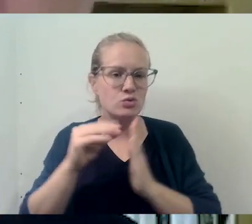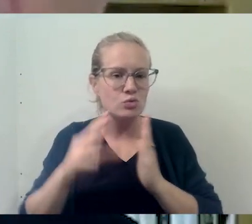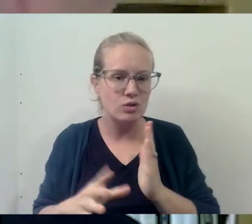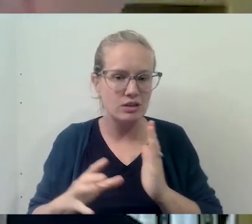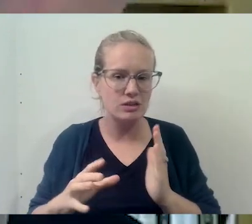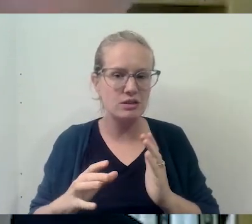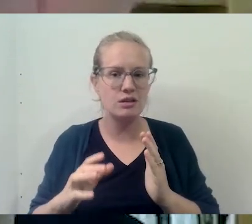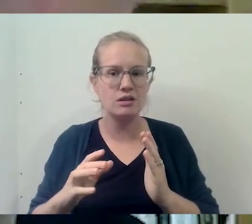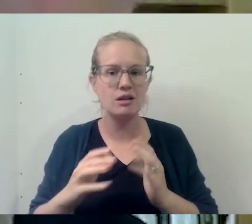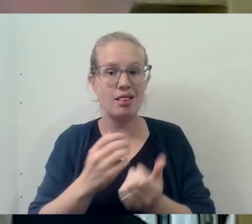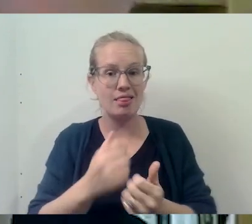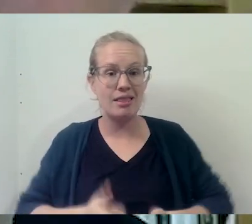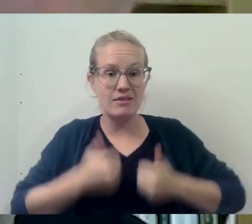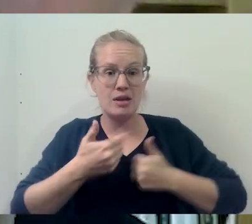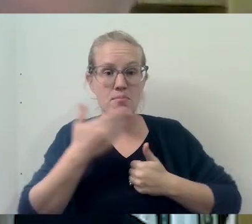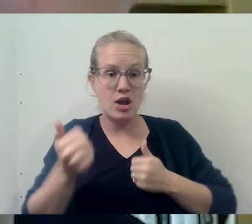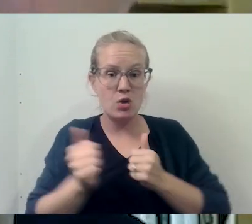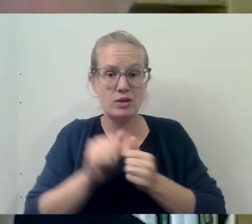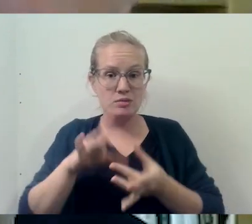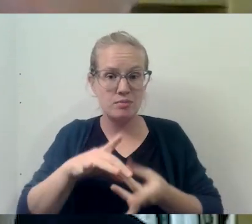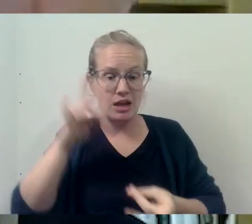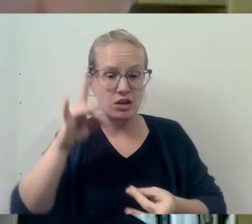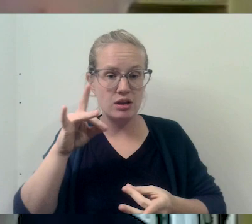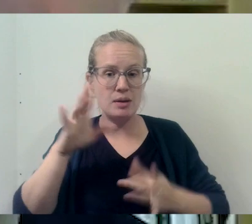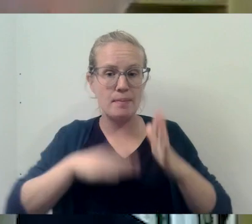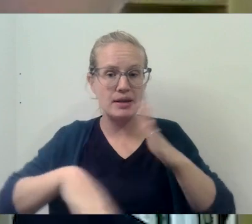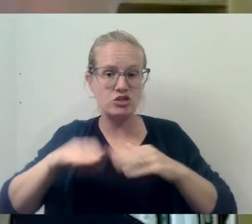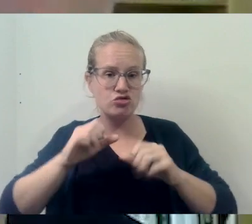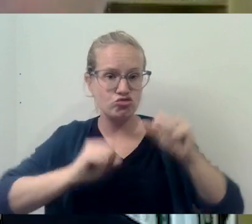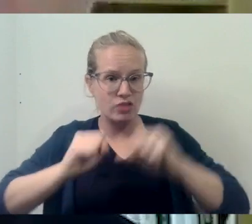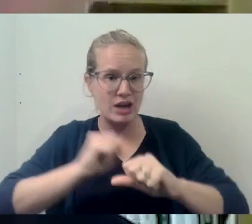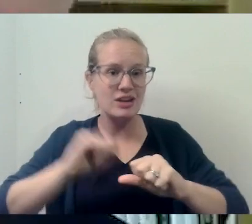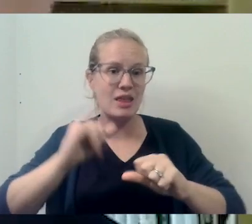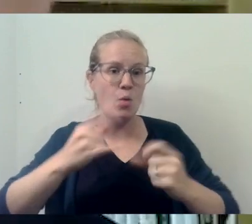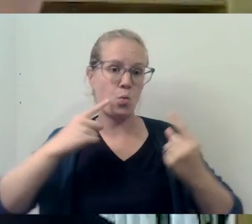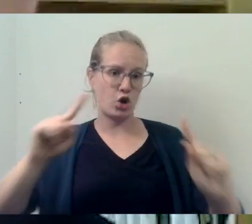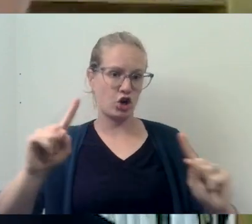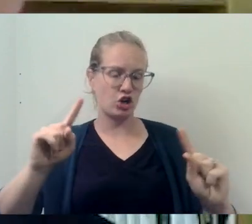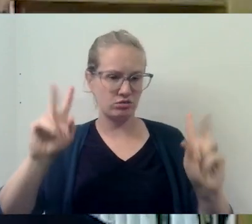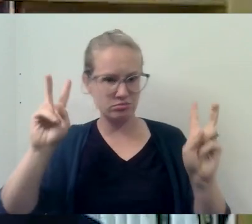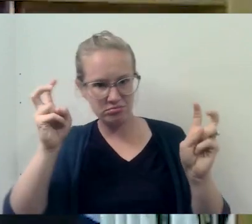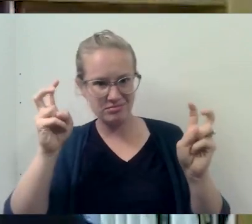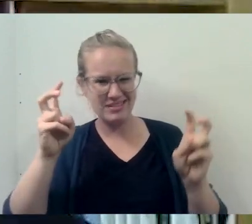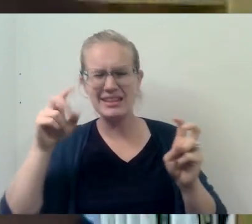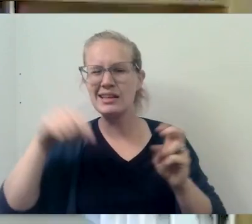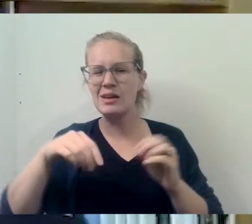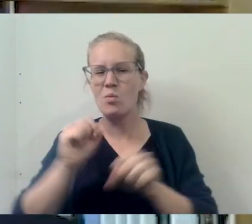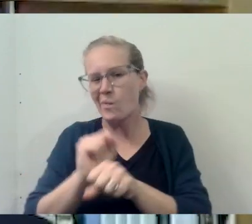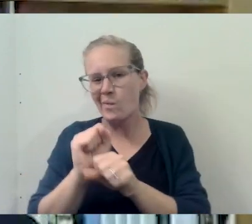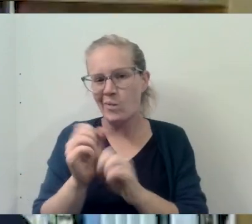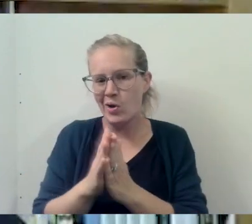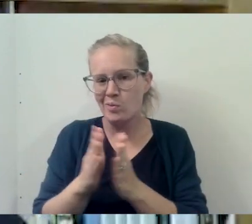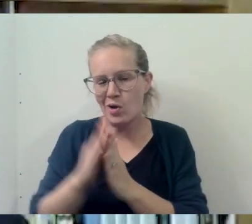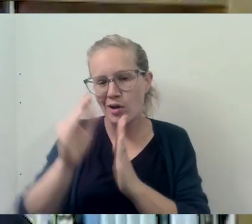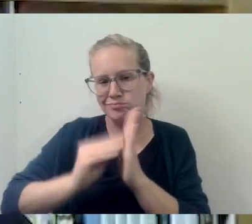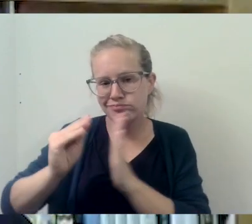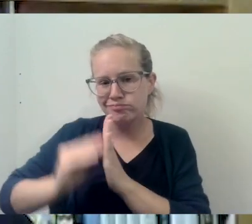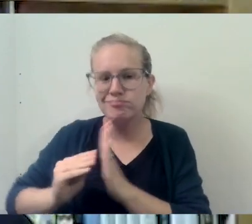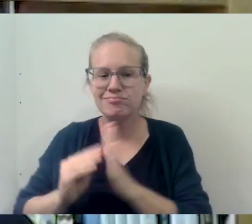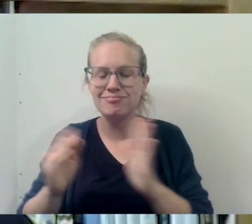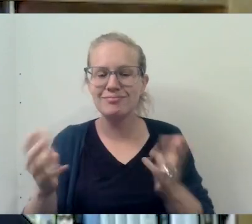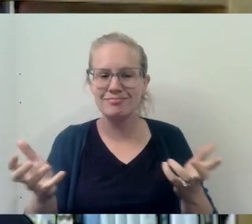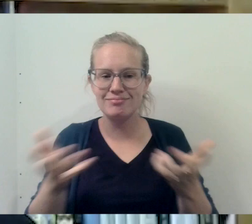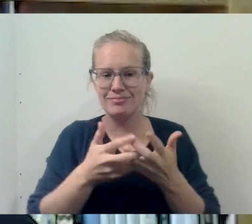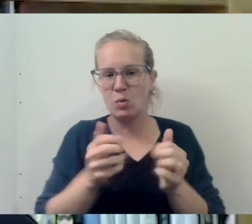living better with spirituality-based strategies at work. So this is more of a workbook that goes with it.